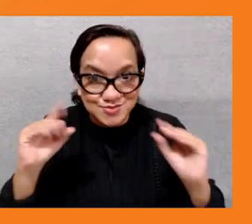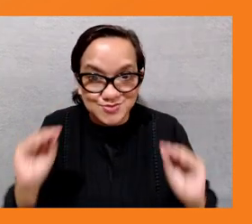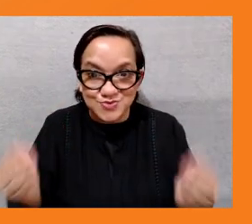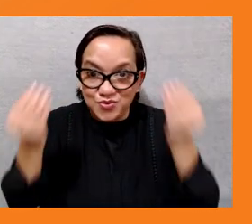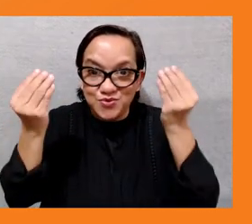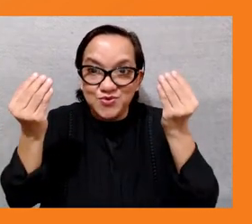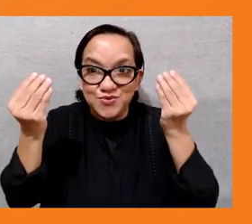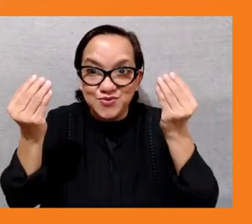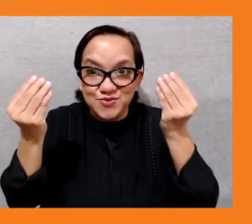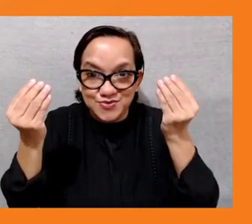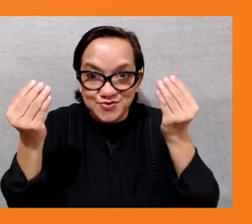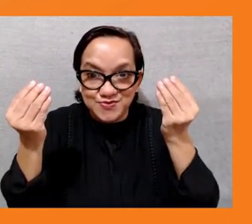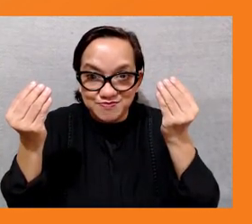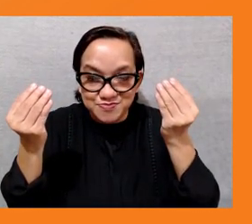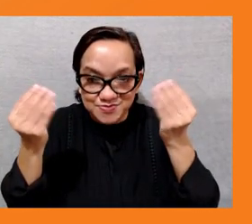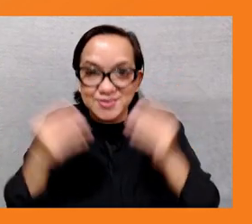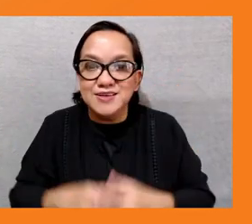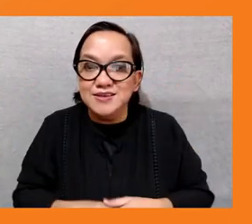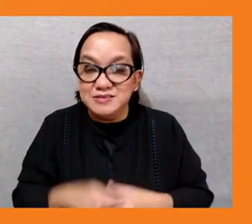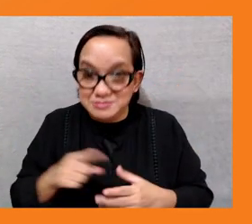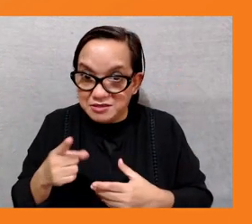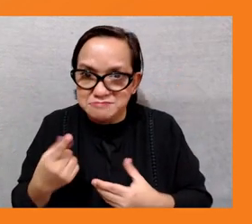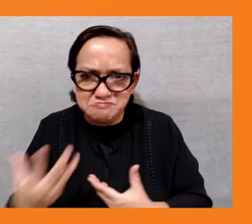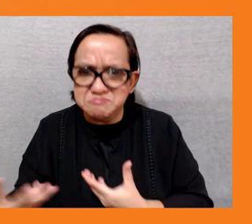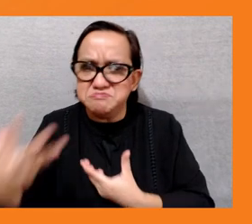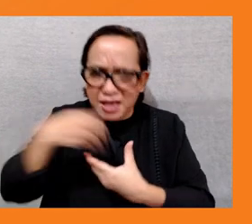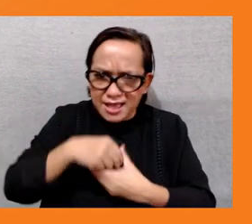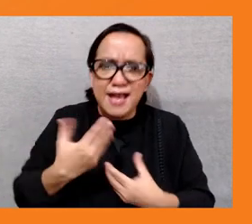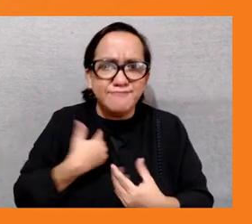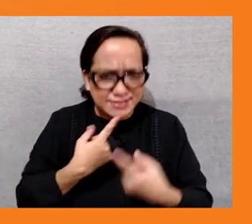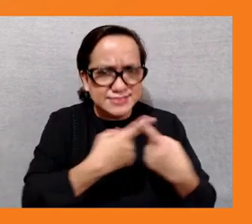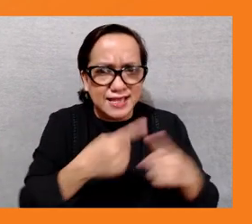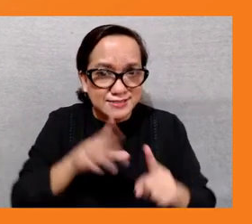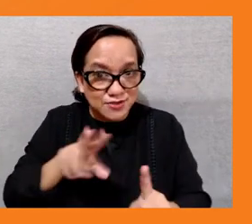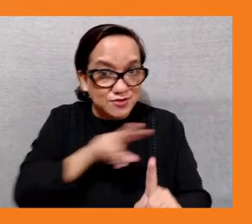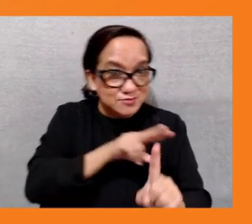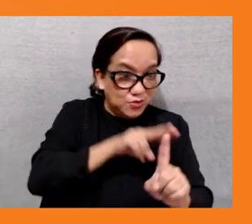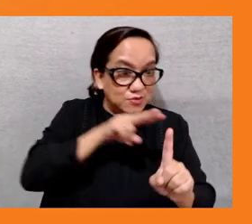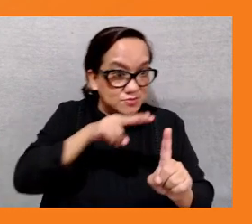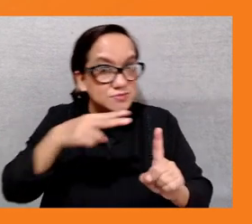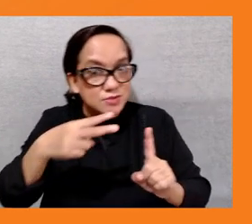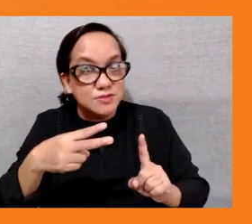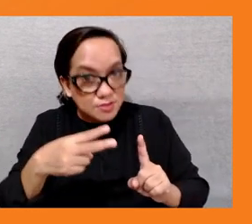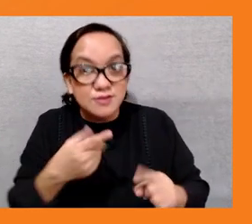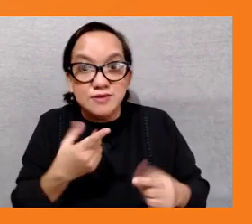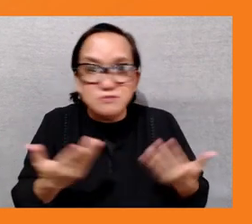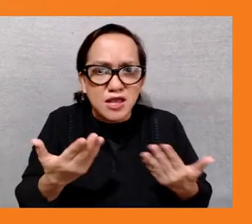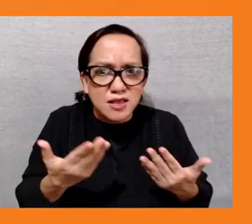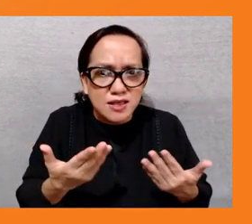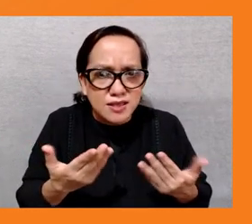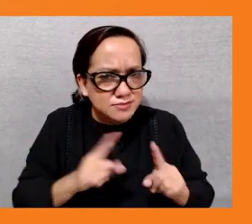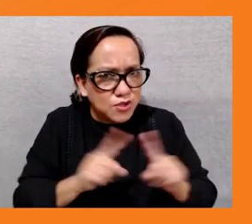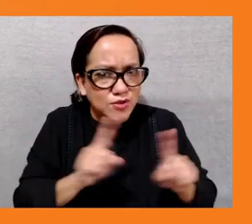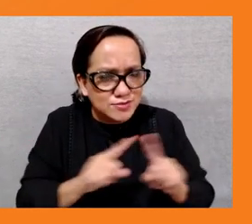very parts various parts of the the cycle and and the processes um and that in a way young people's lives